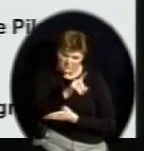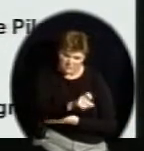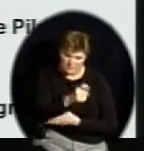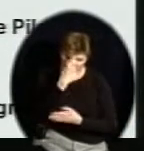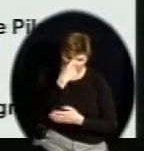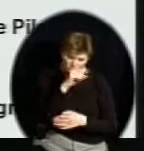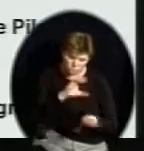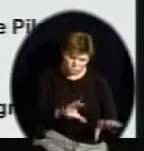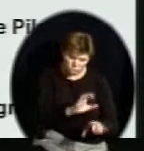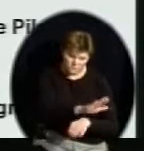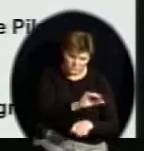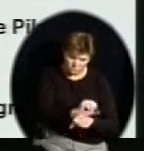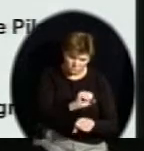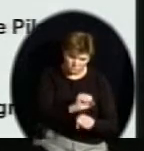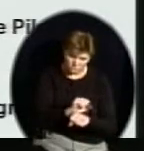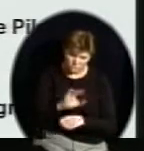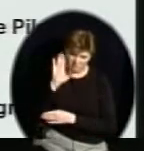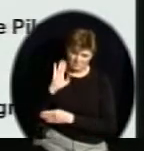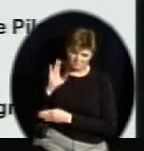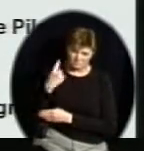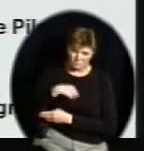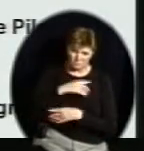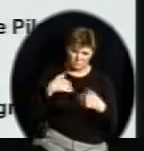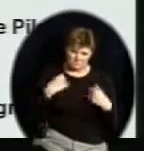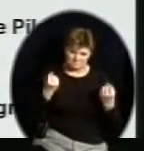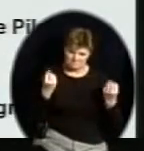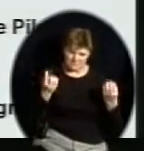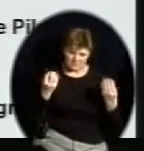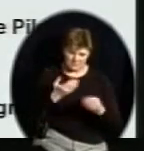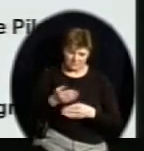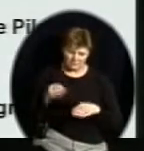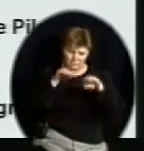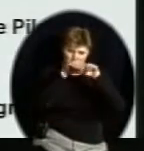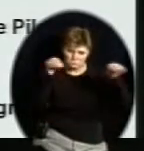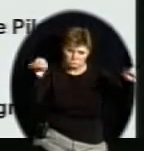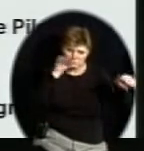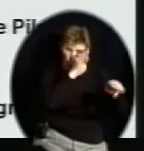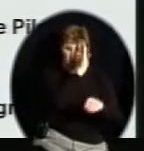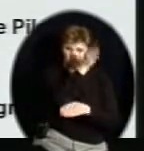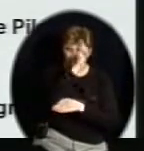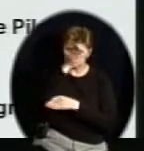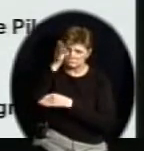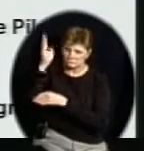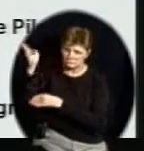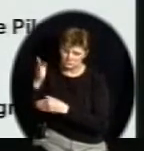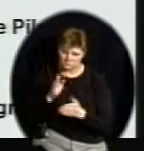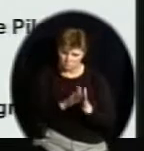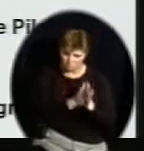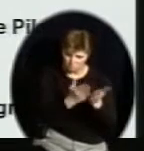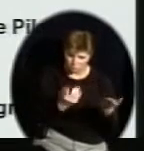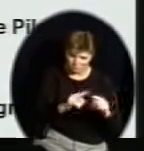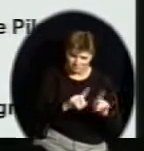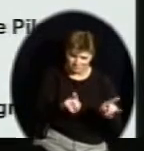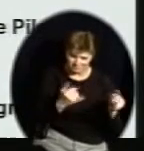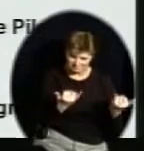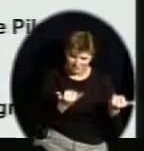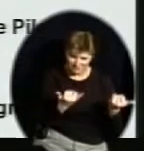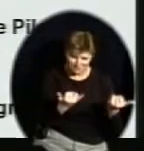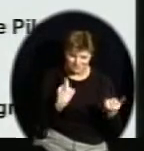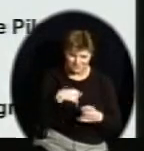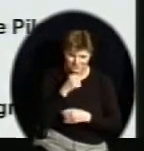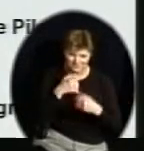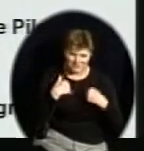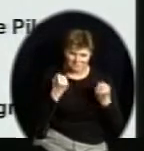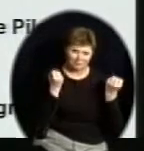be you had lots of things sitting around on a shelf, or you could just order from a textbook company to be here in the next day. They don't keep things on their shelves either.